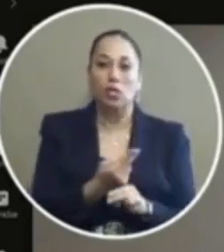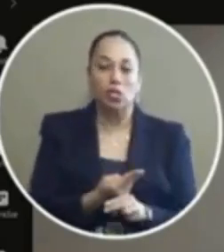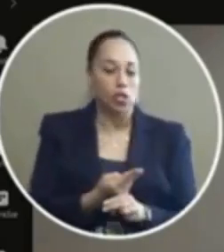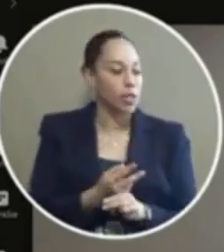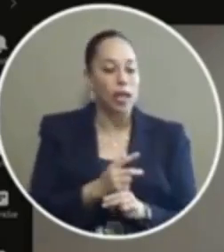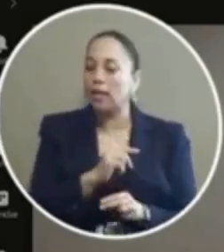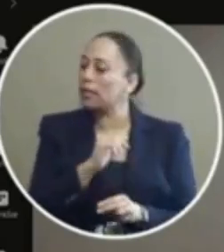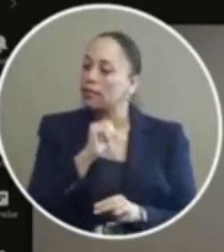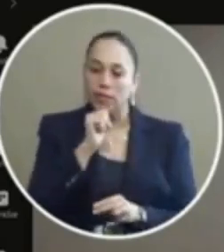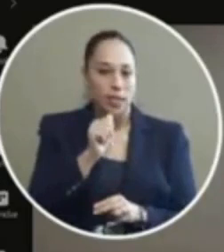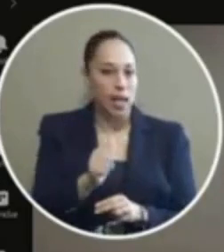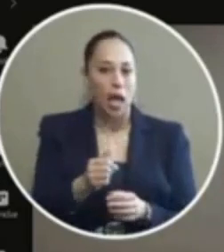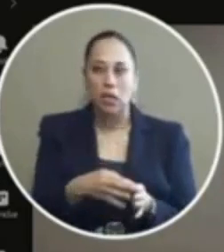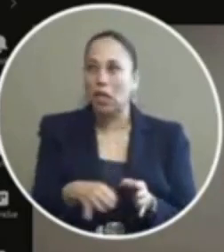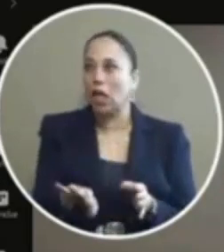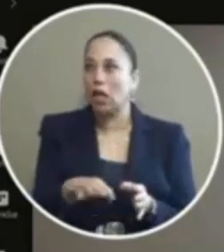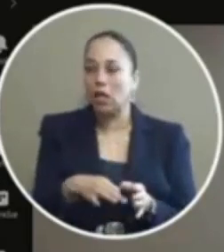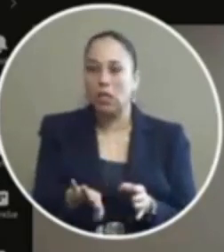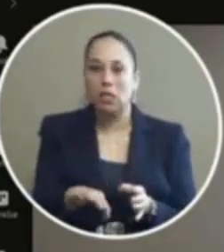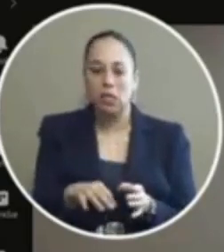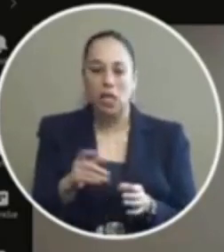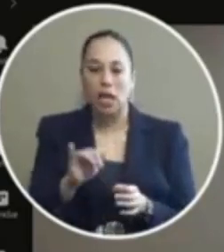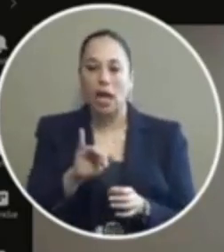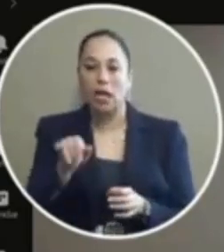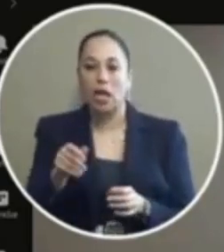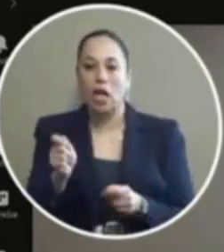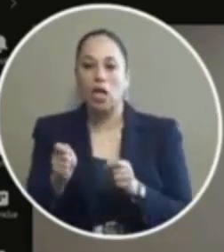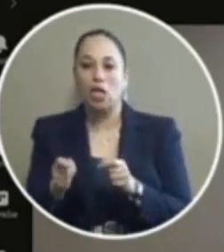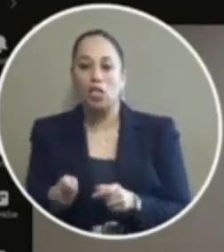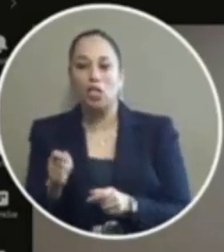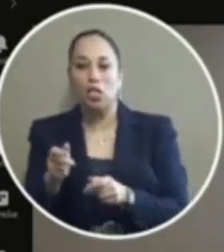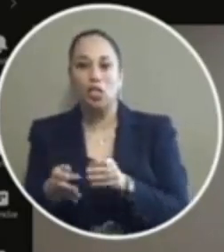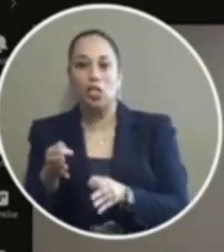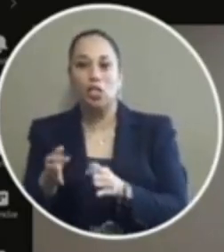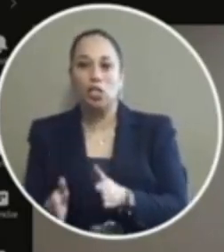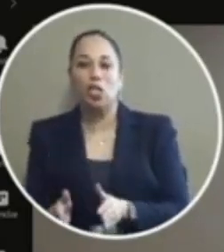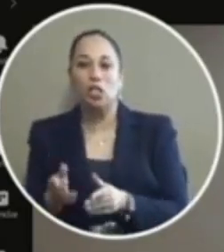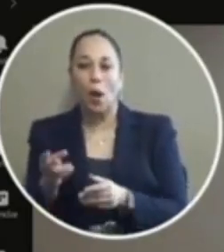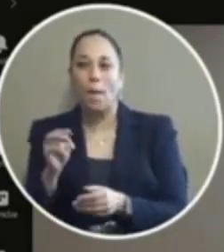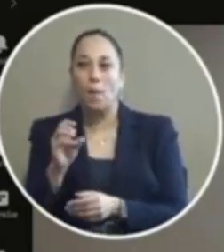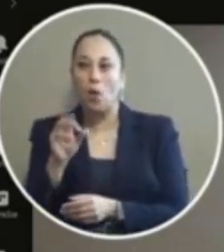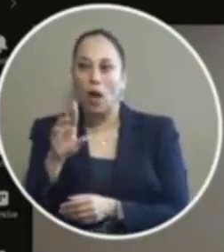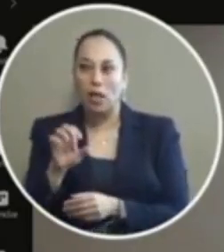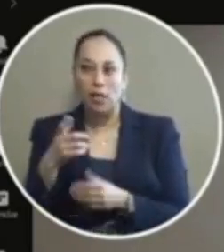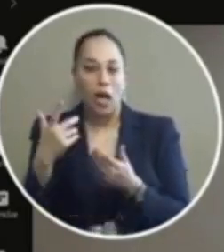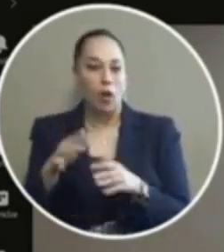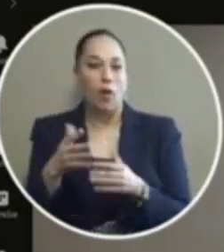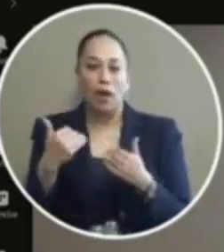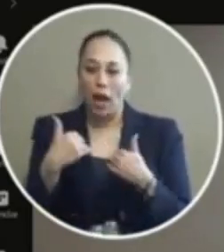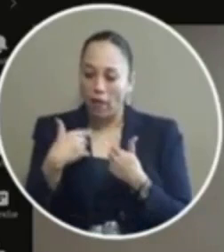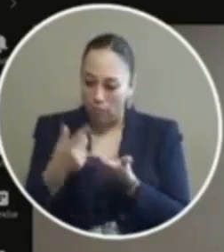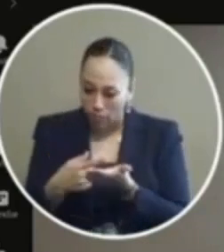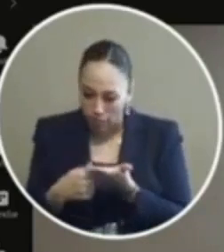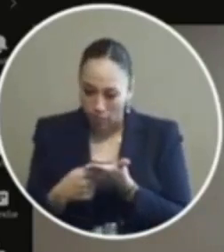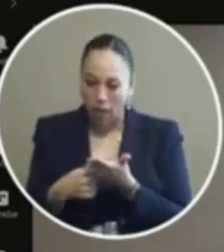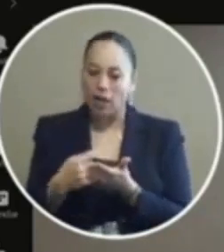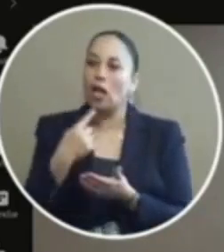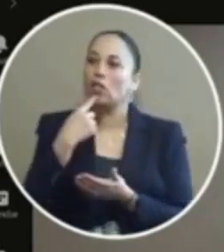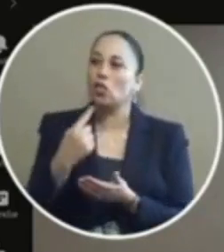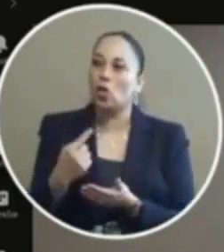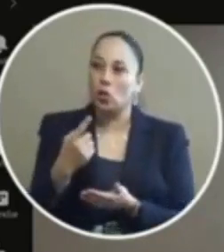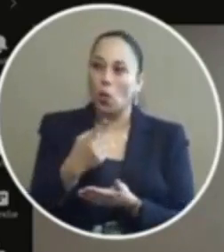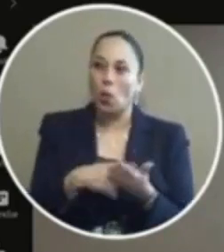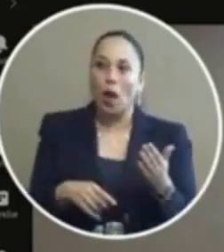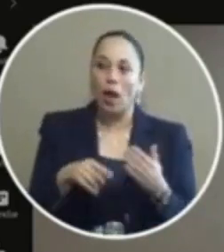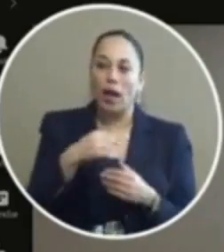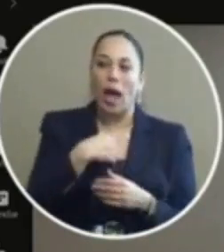not that it's not as simple as Judge Morales and just so you know I have had this discussion with Judge Morales and I've told him exactly what I